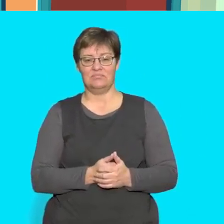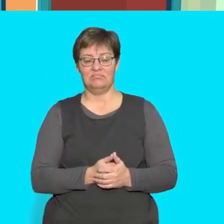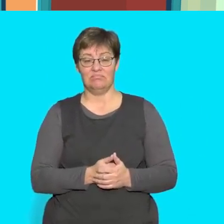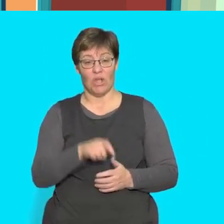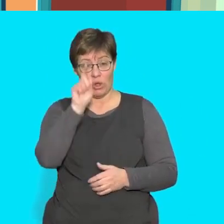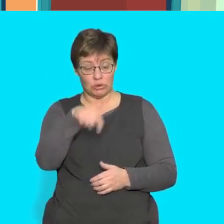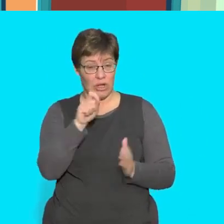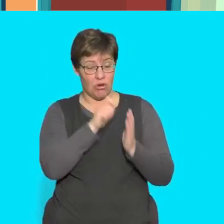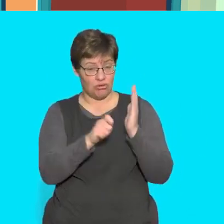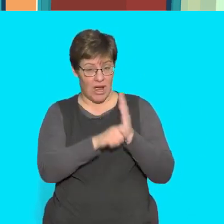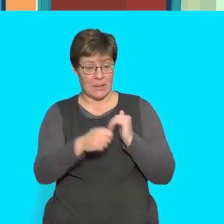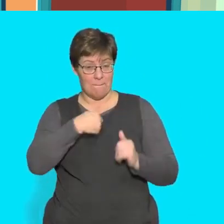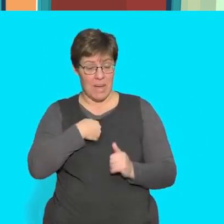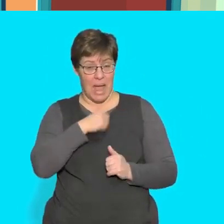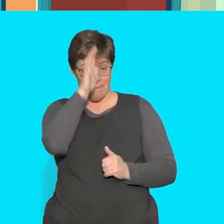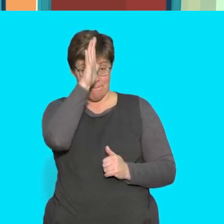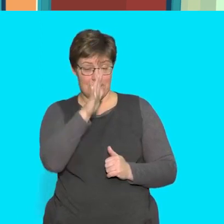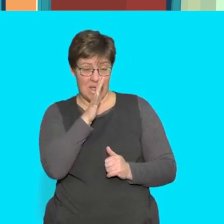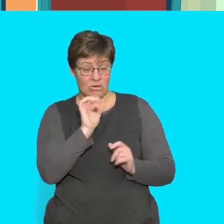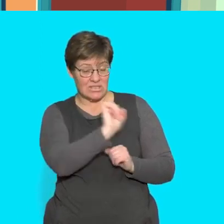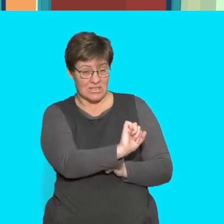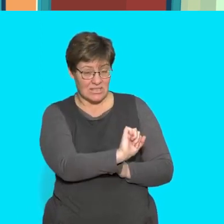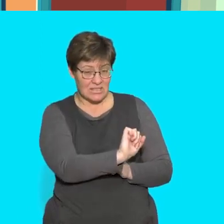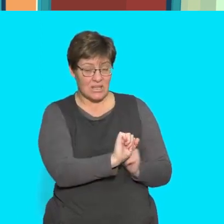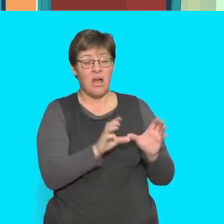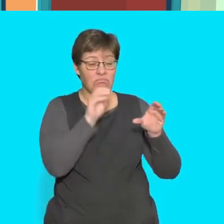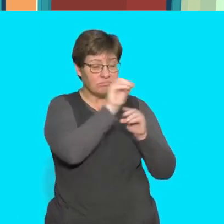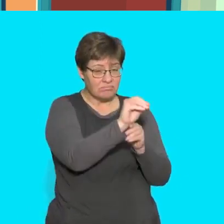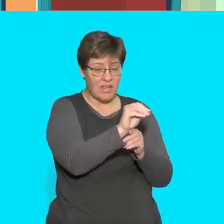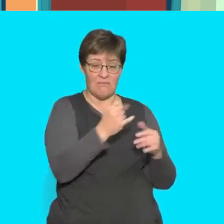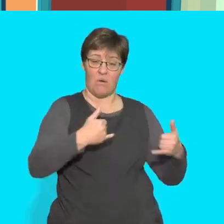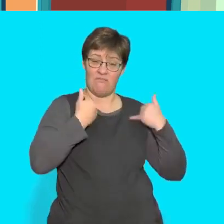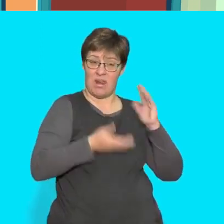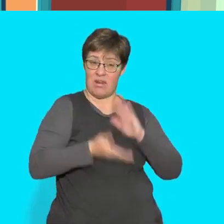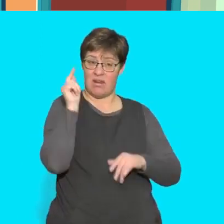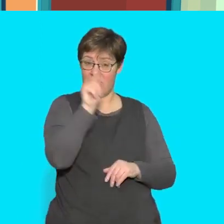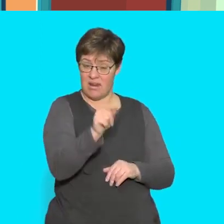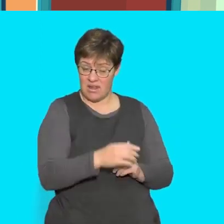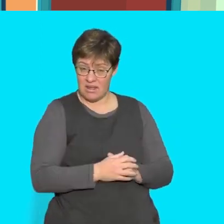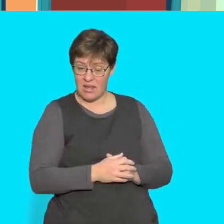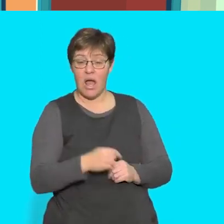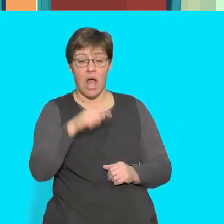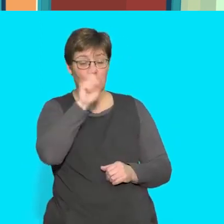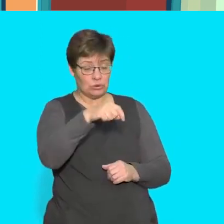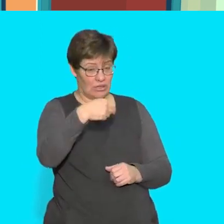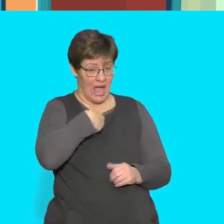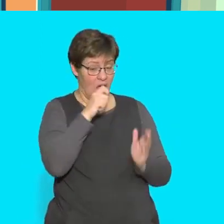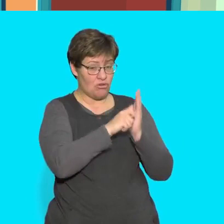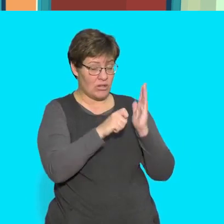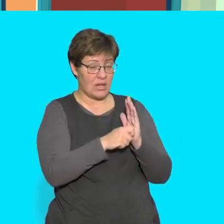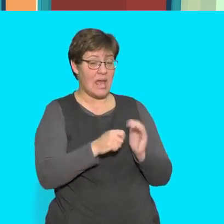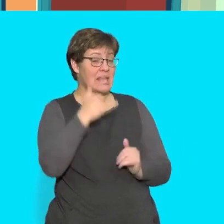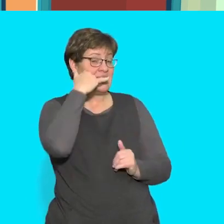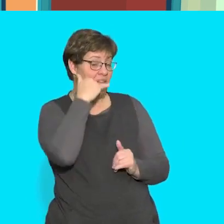number of my parents if i go to the fun fair say after me should i write down the number of my parents